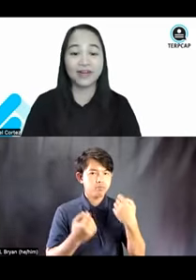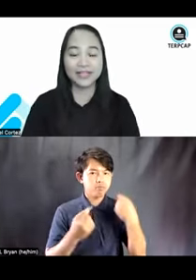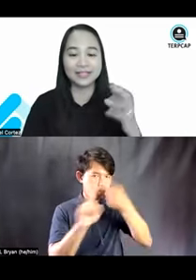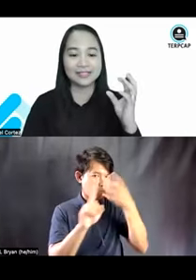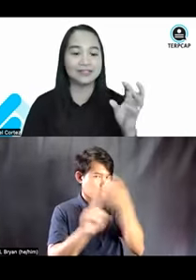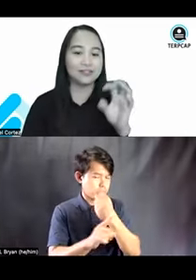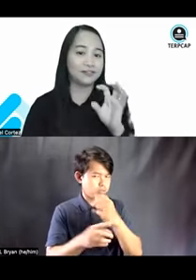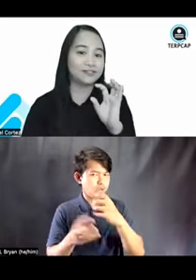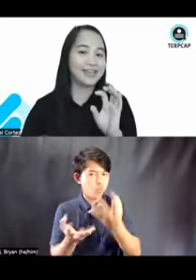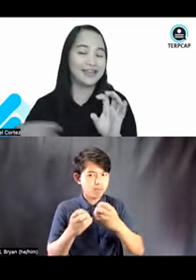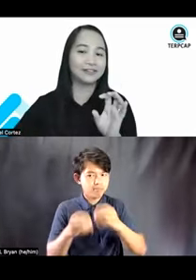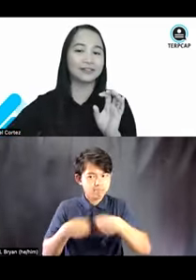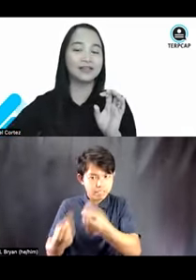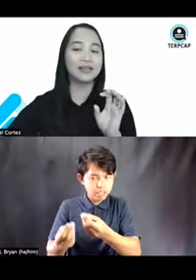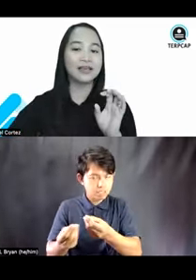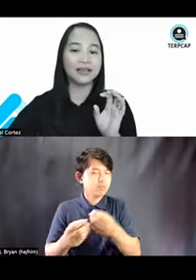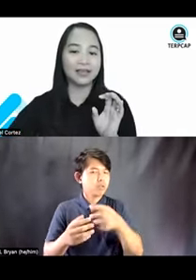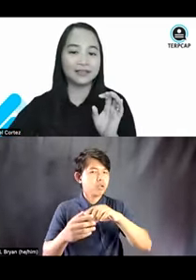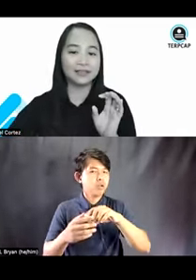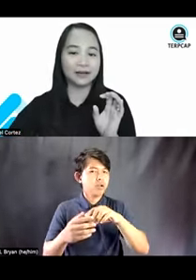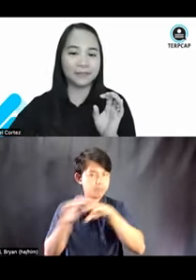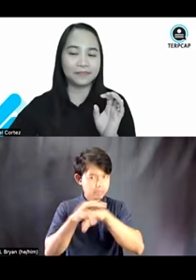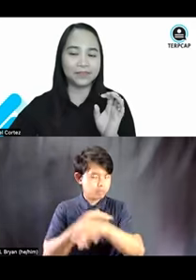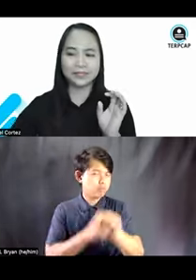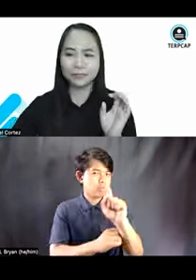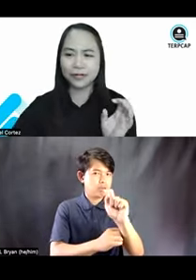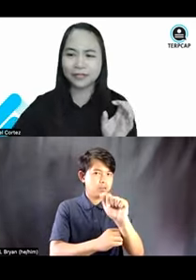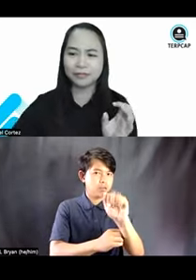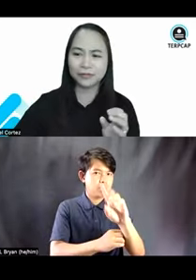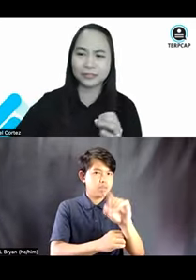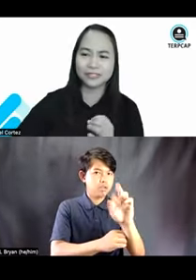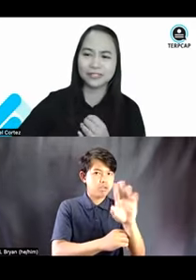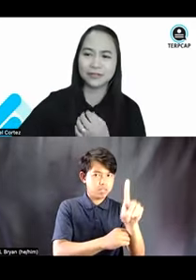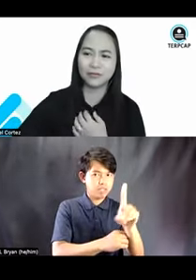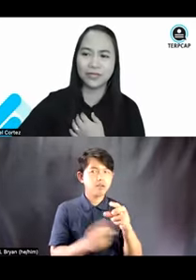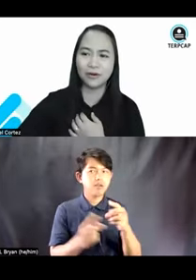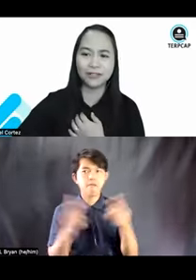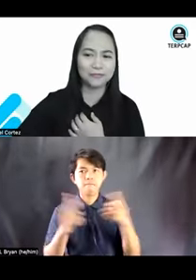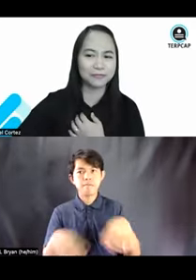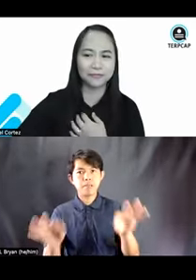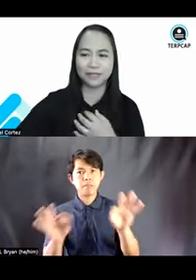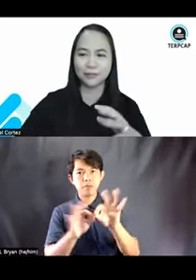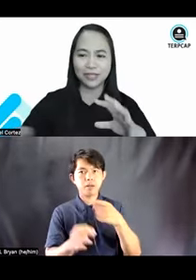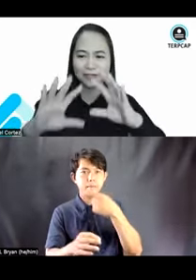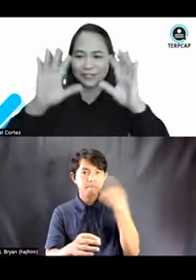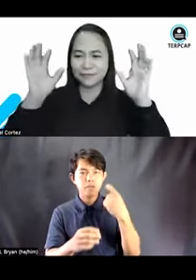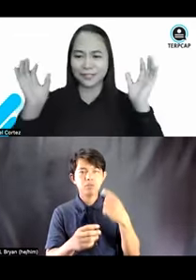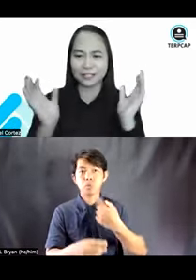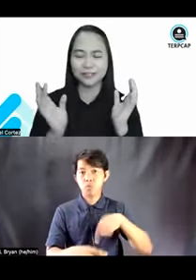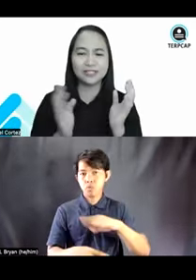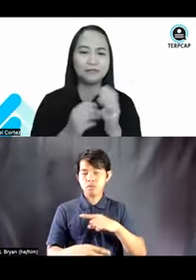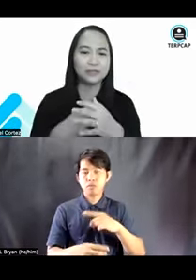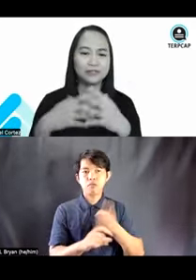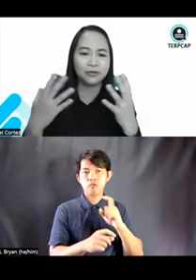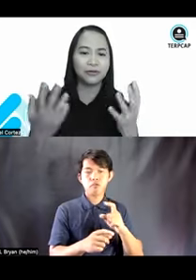providing a single shared standard. And it is important because, you know, we all come from different locations, different